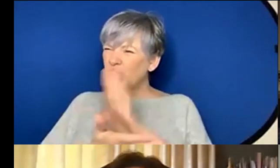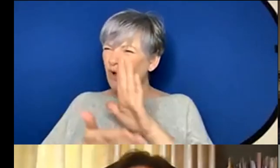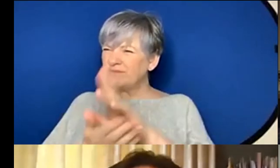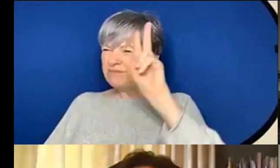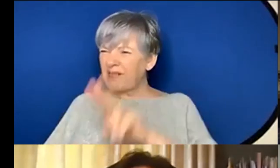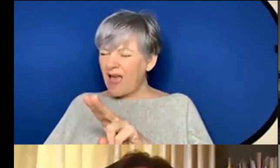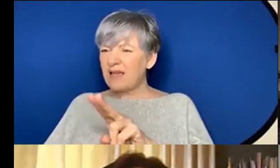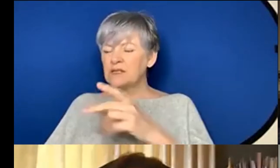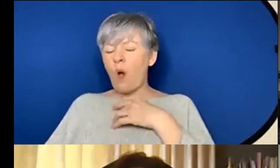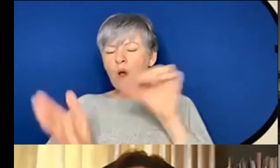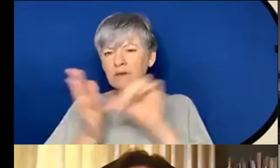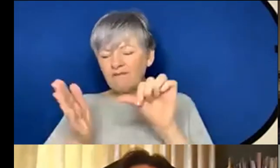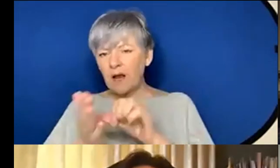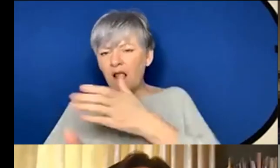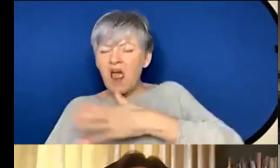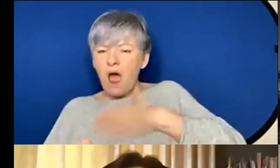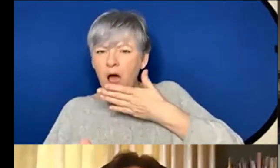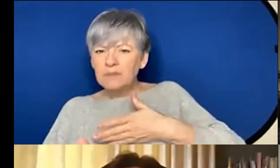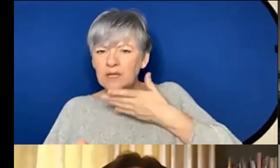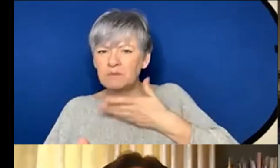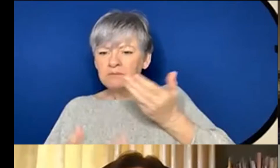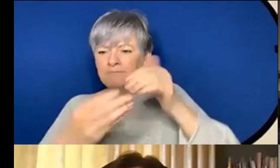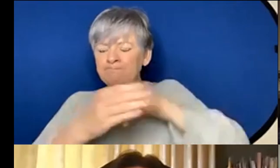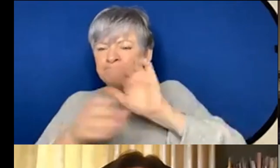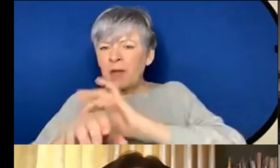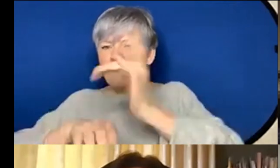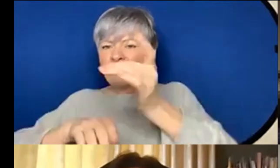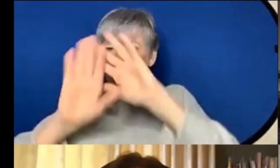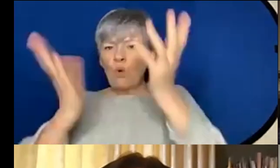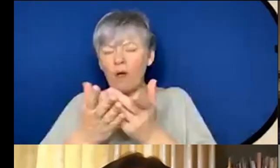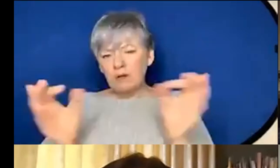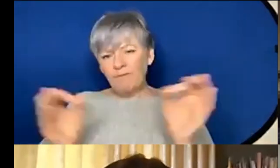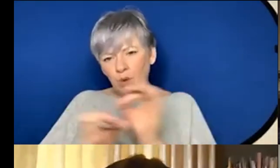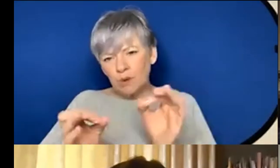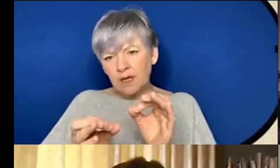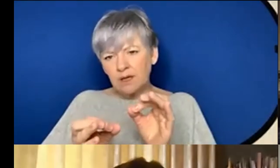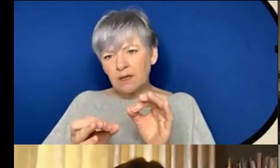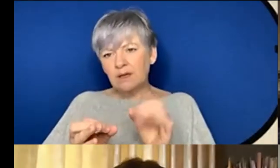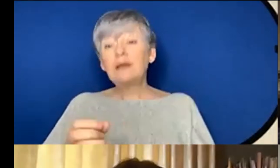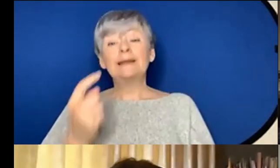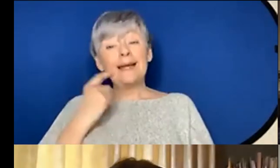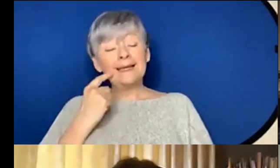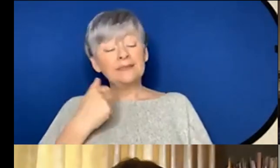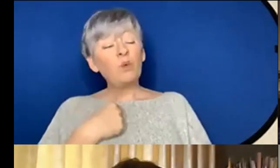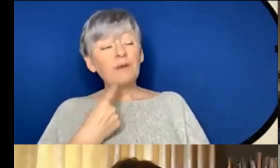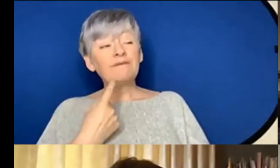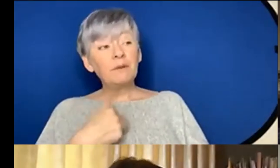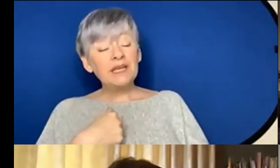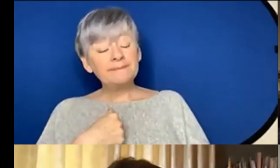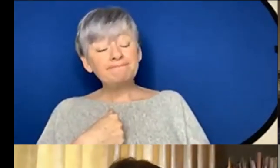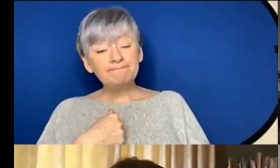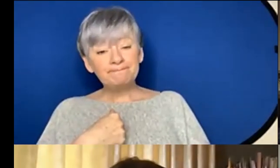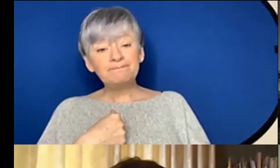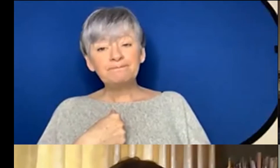difficult upsetting about entering the professional world of music yeah this is an easy one and it's a thing that I think um